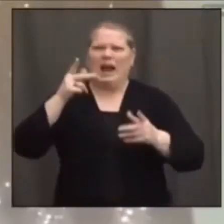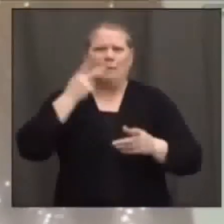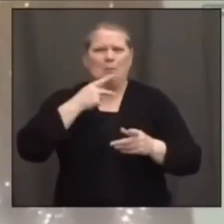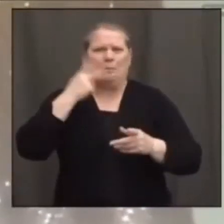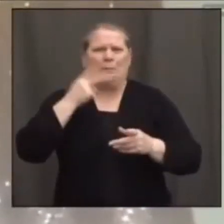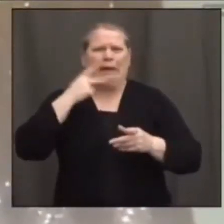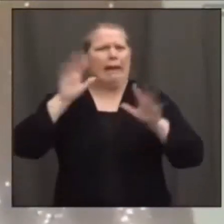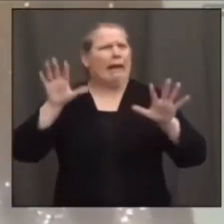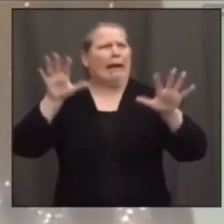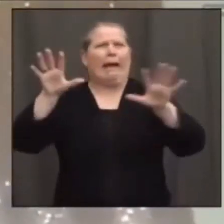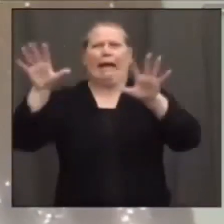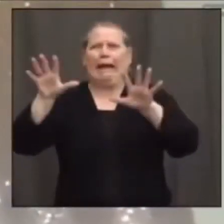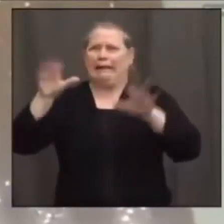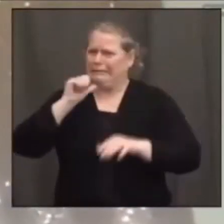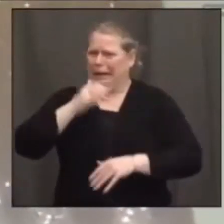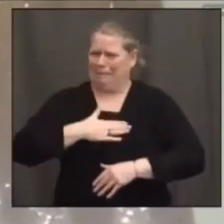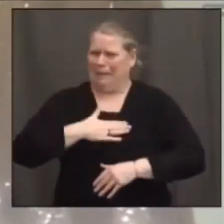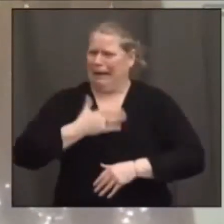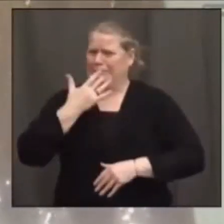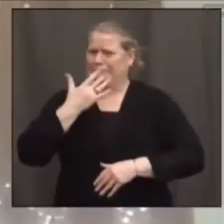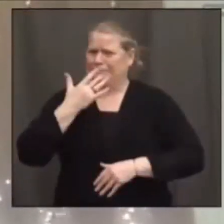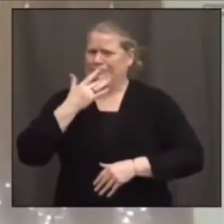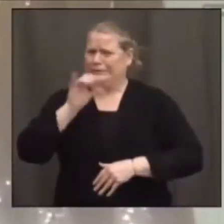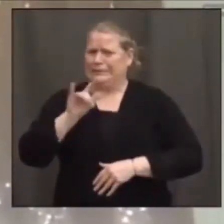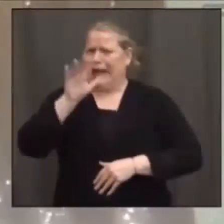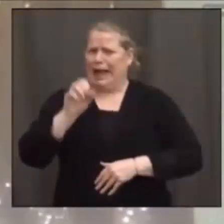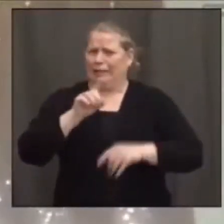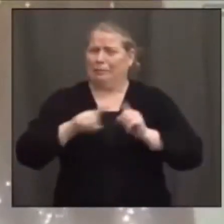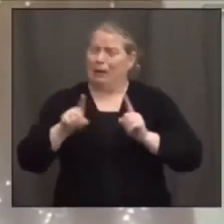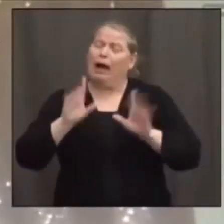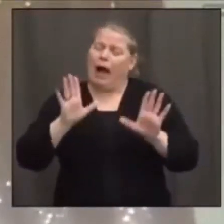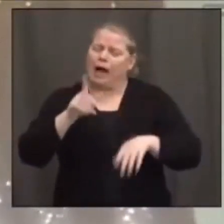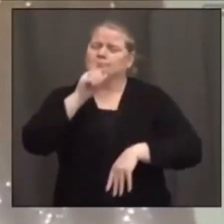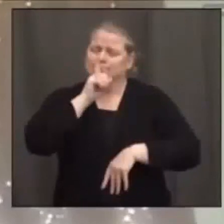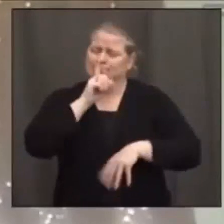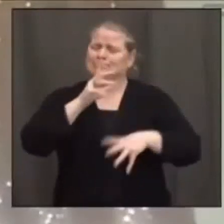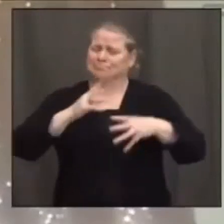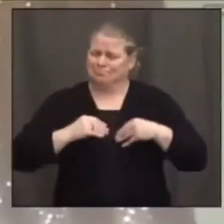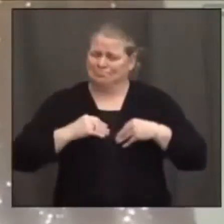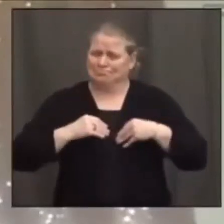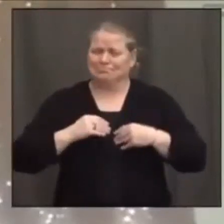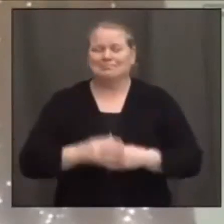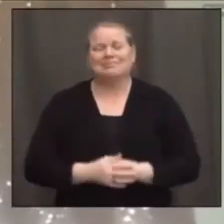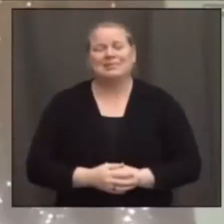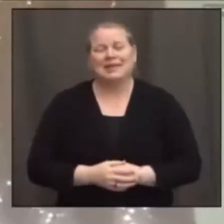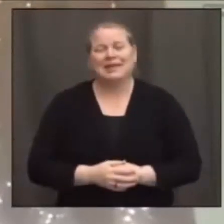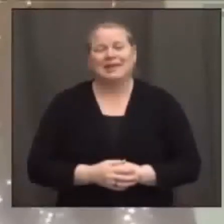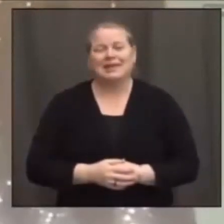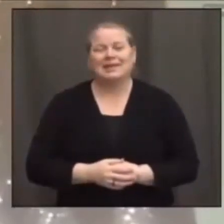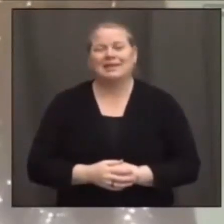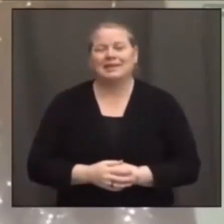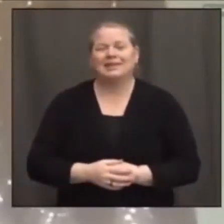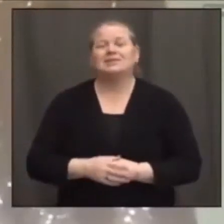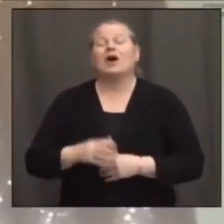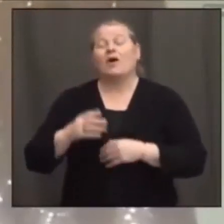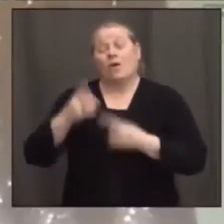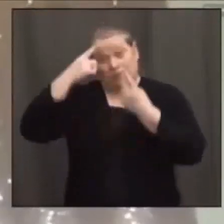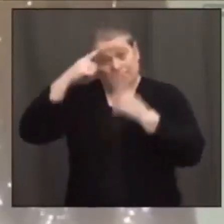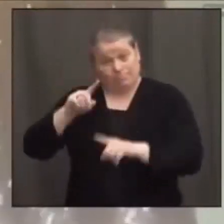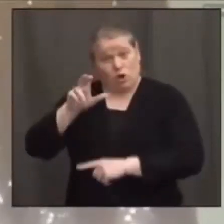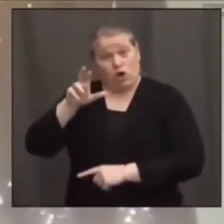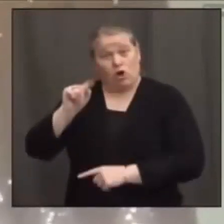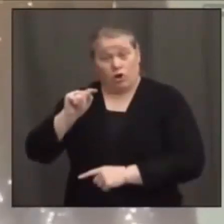know, Kurt talked about the partnership between Bristol Health and the NAACP. It ensures a trust between